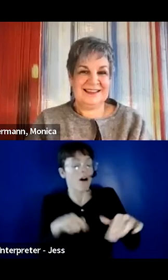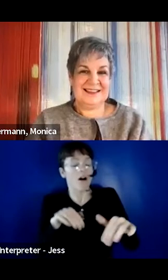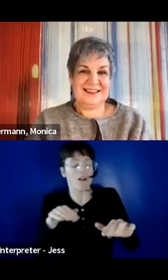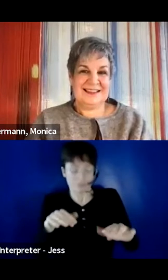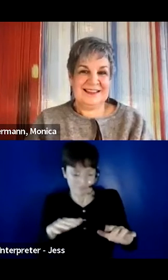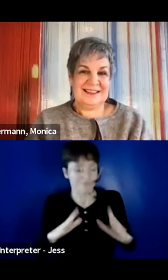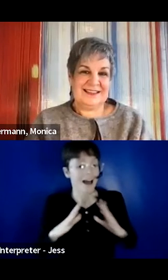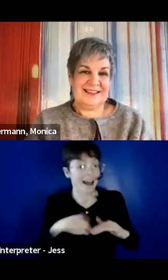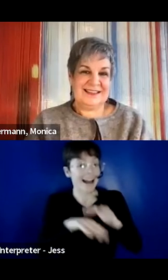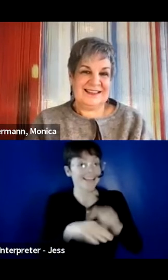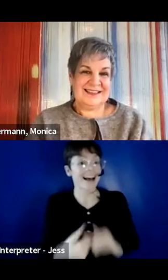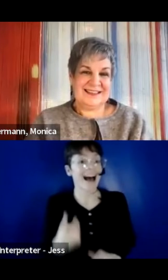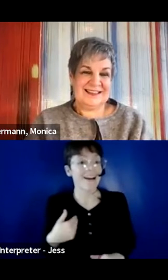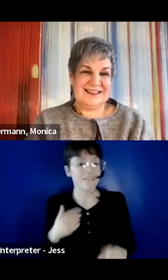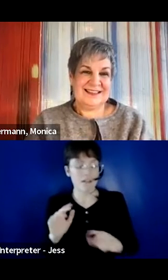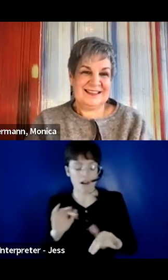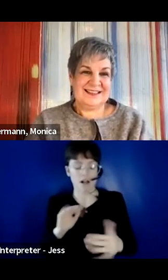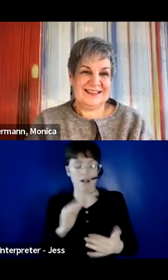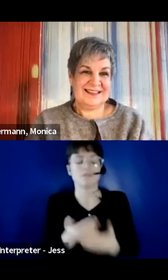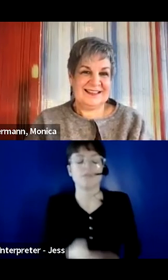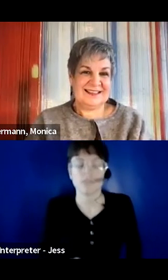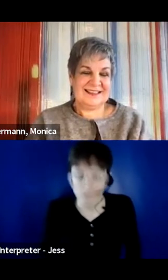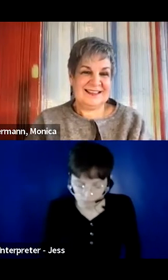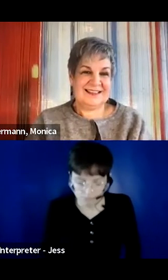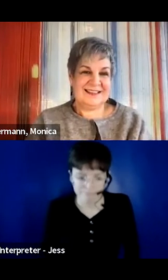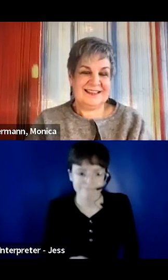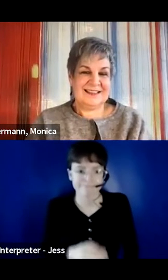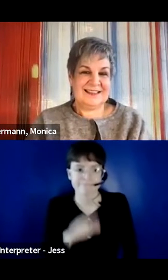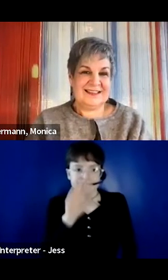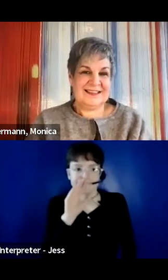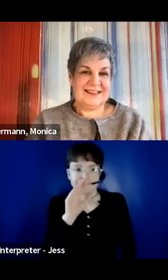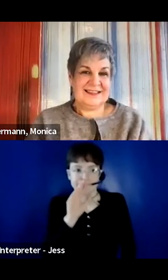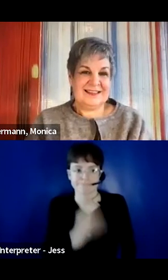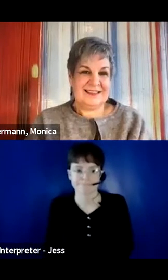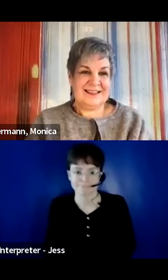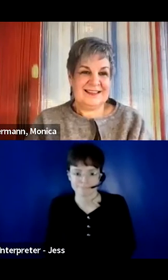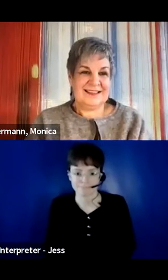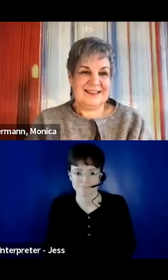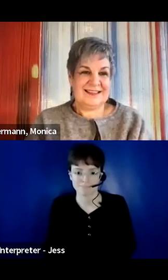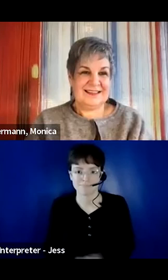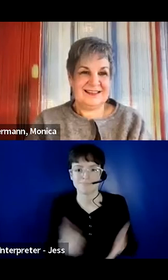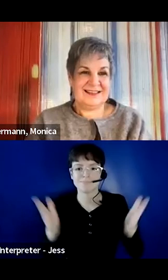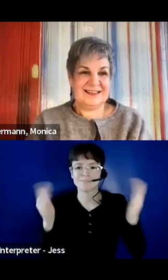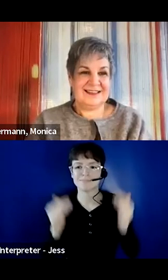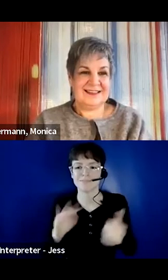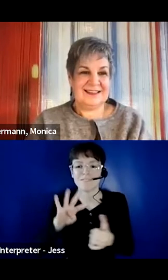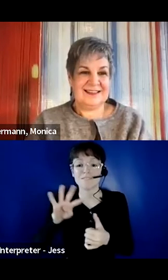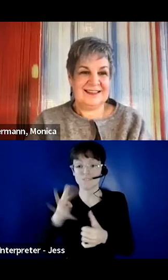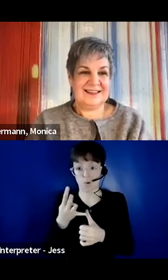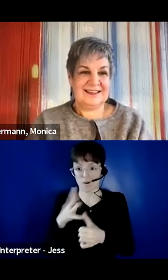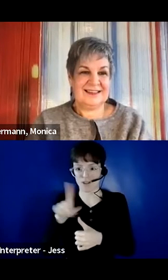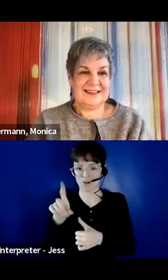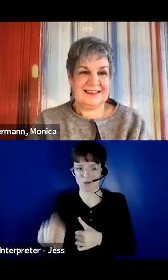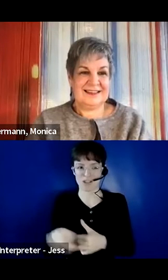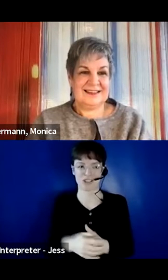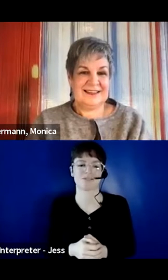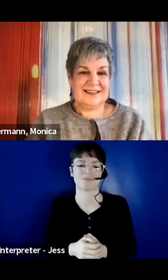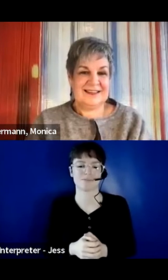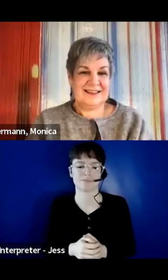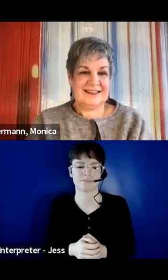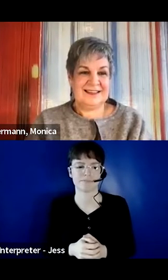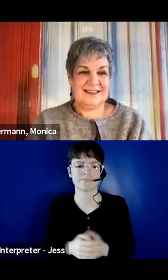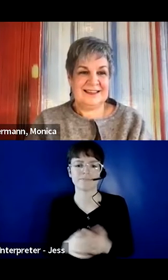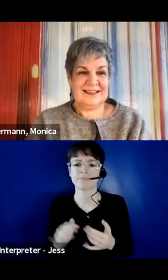Okay, moving on to the to the fourth question. So question is, how can we be an